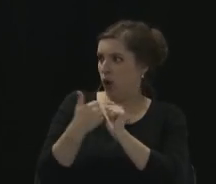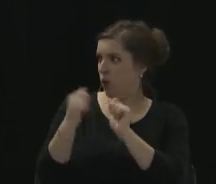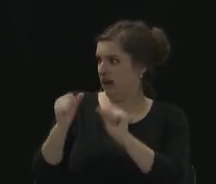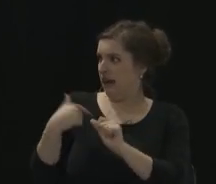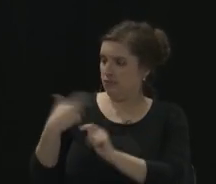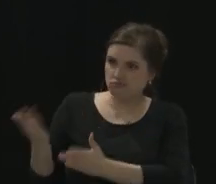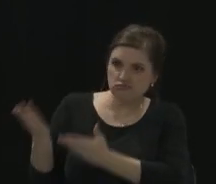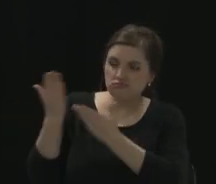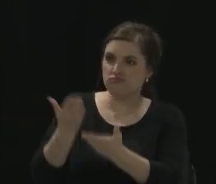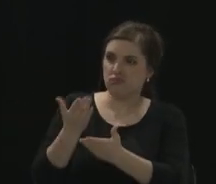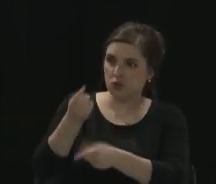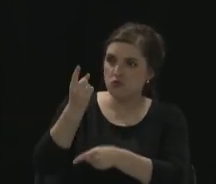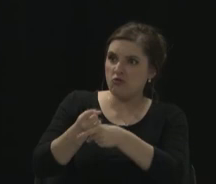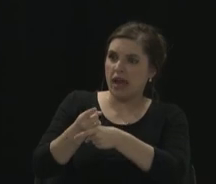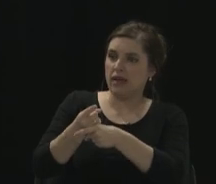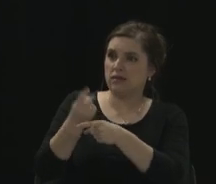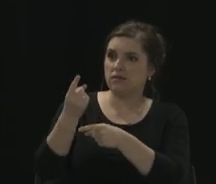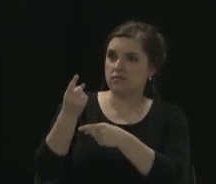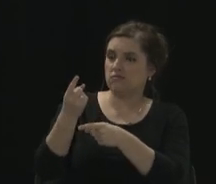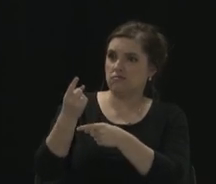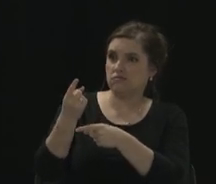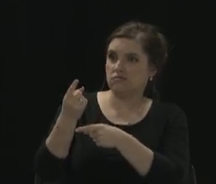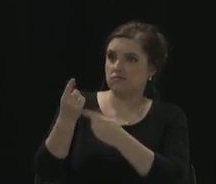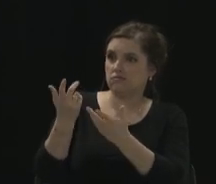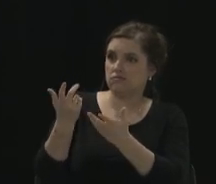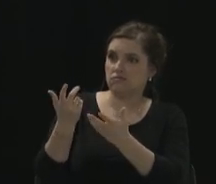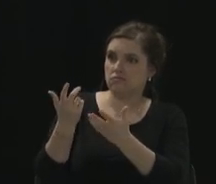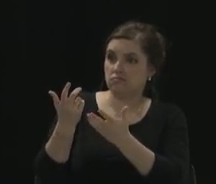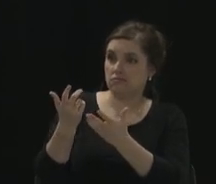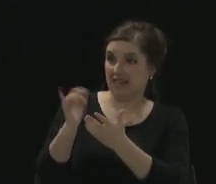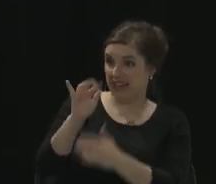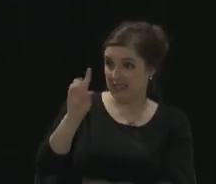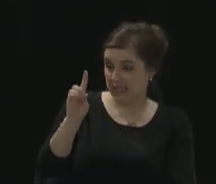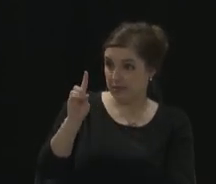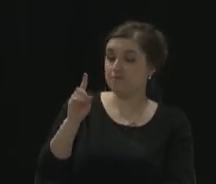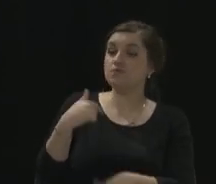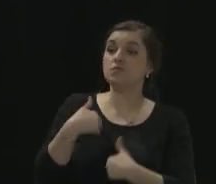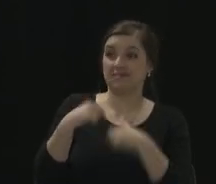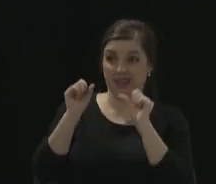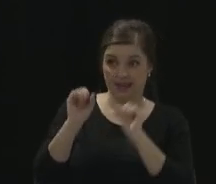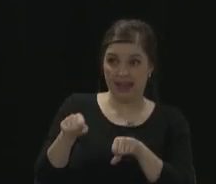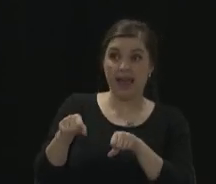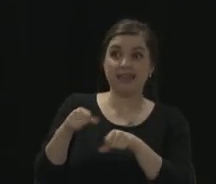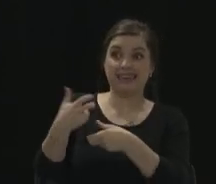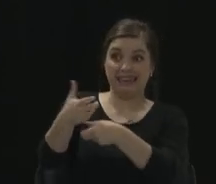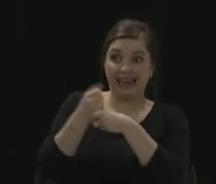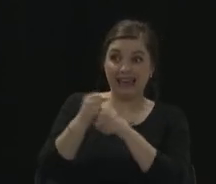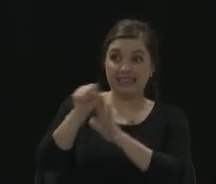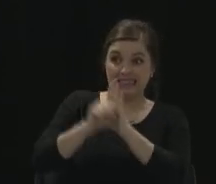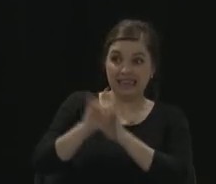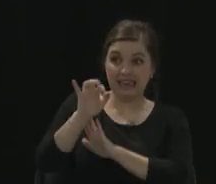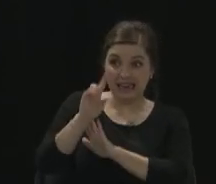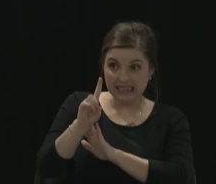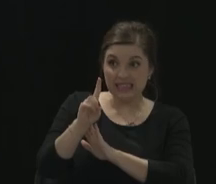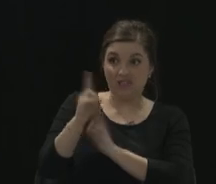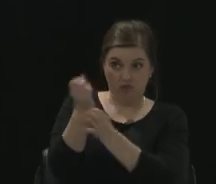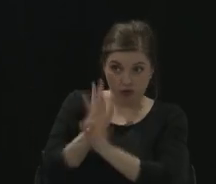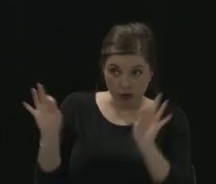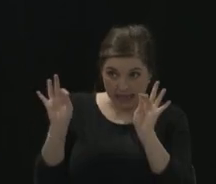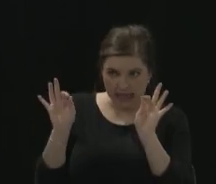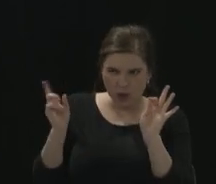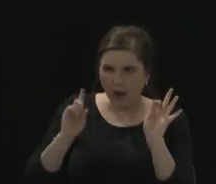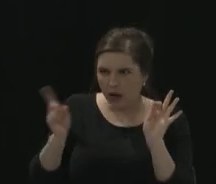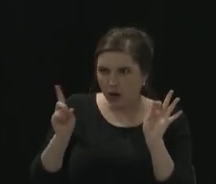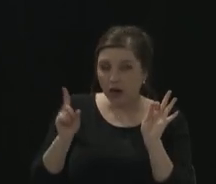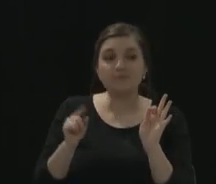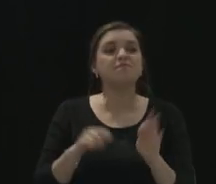I need to pick up a state ID. And so I can do that for free, and I could do that then where? At the BMV. Oh, okay. The